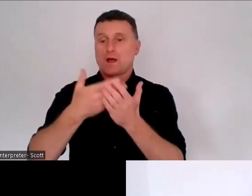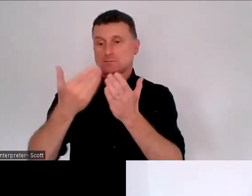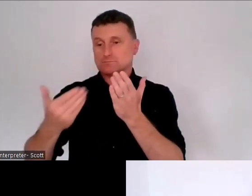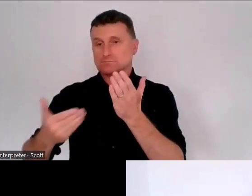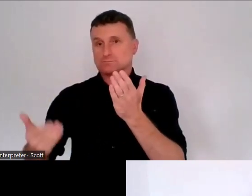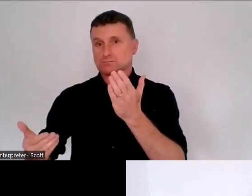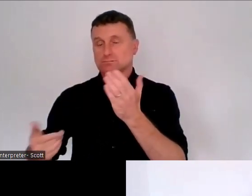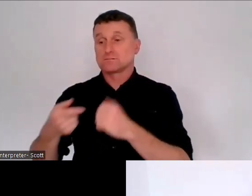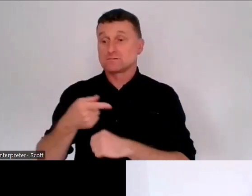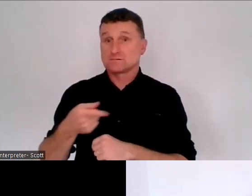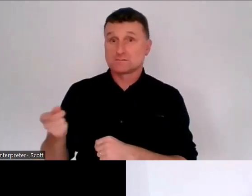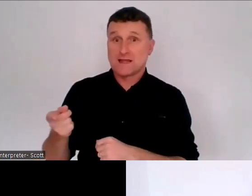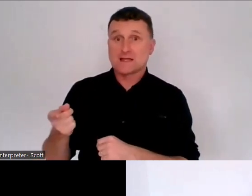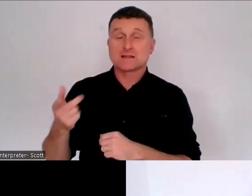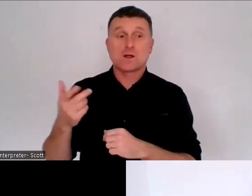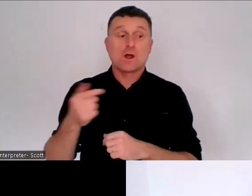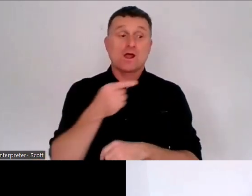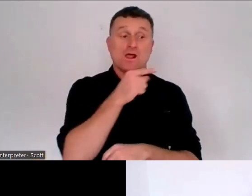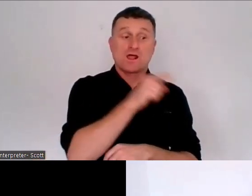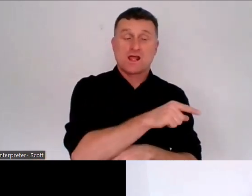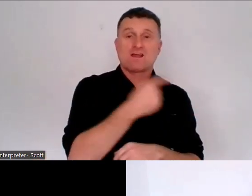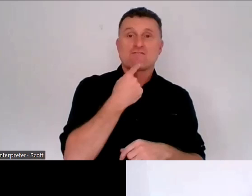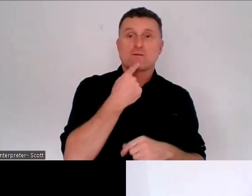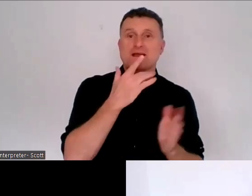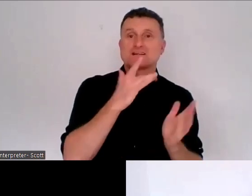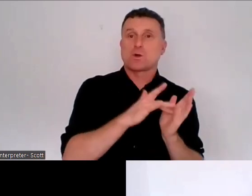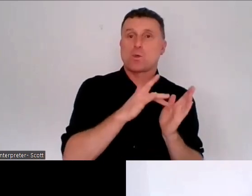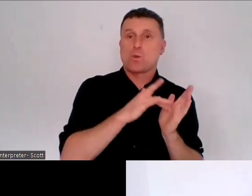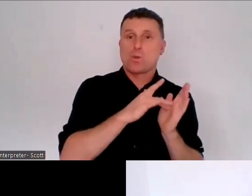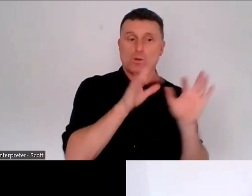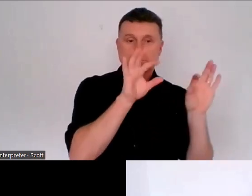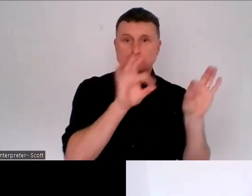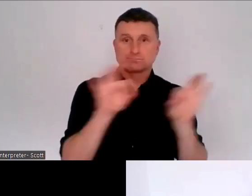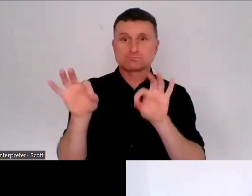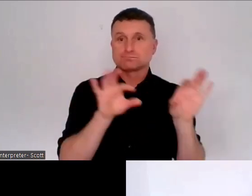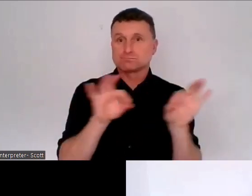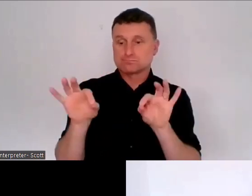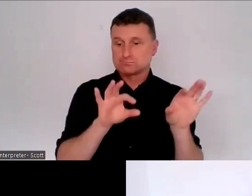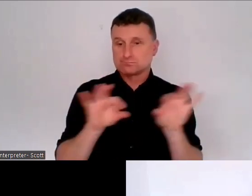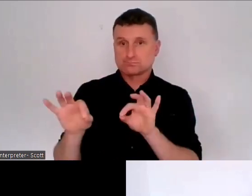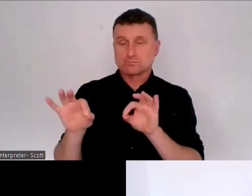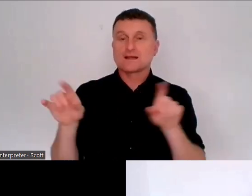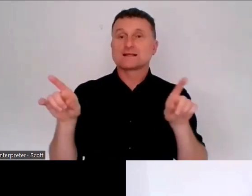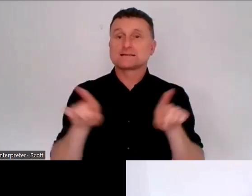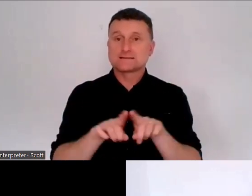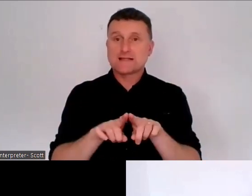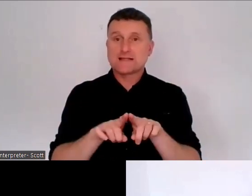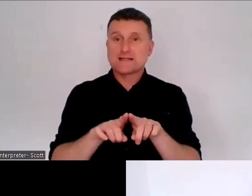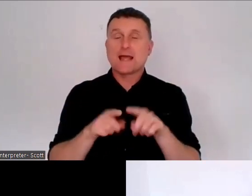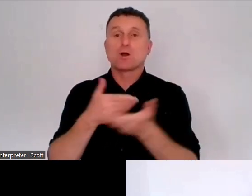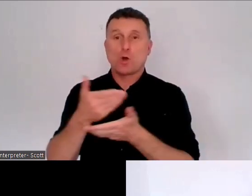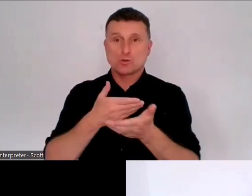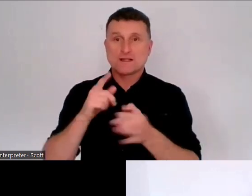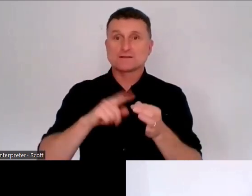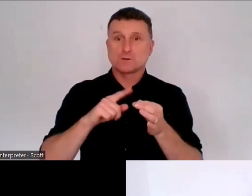information from the preliminary issues paper, and it has all the same consultation questions. So